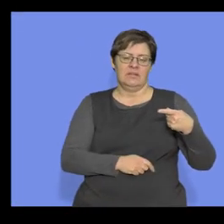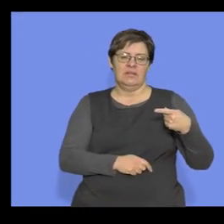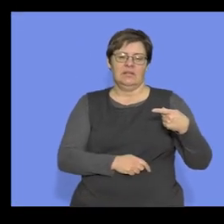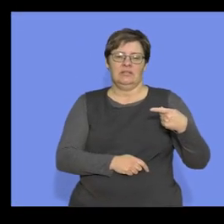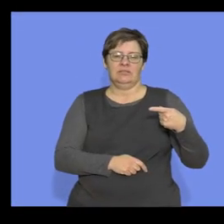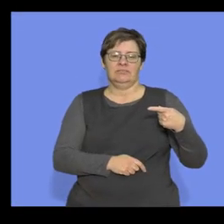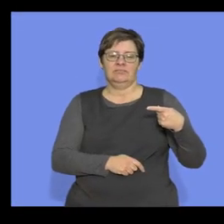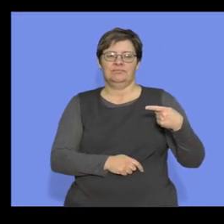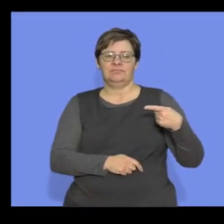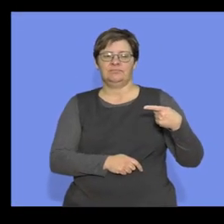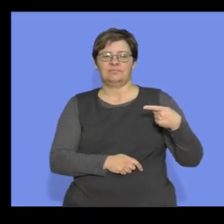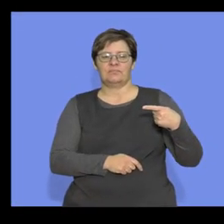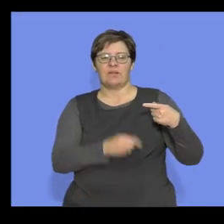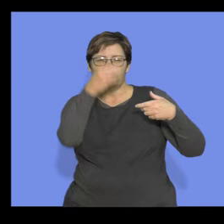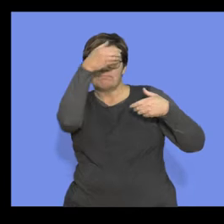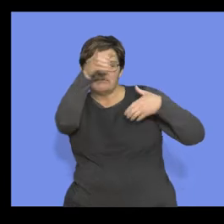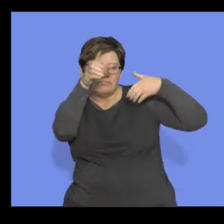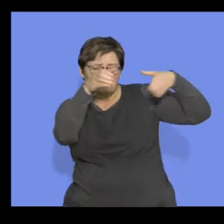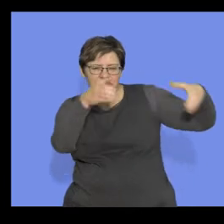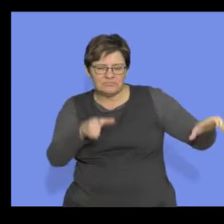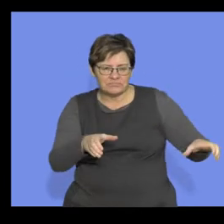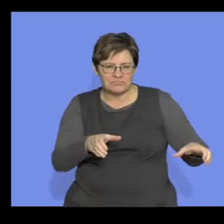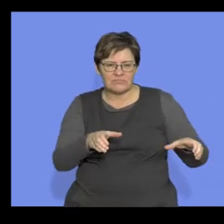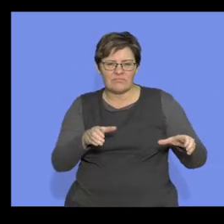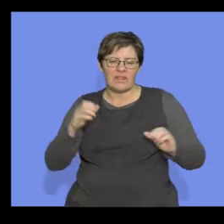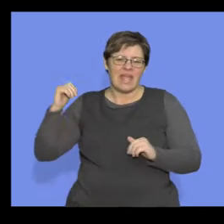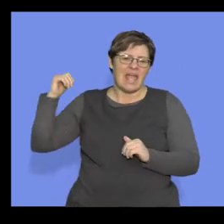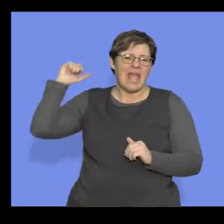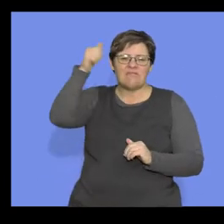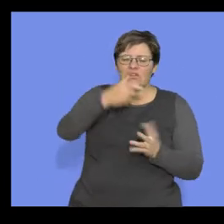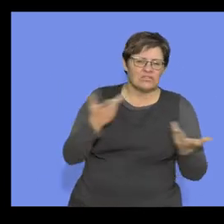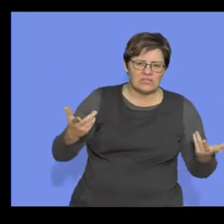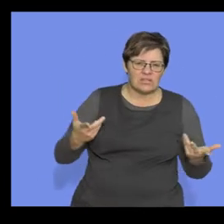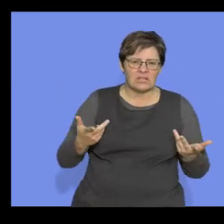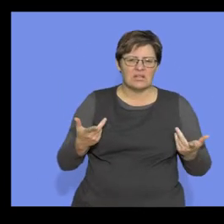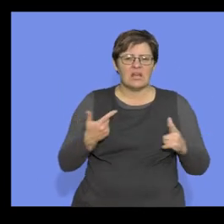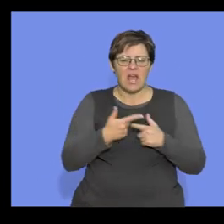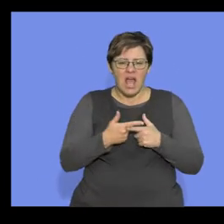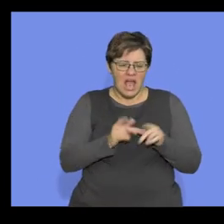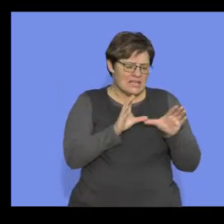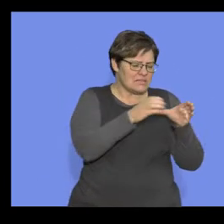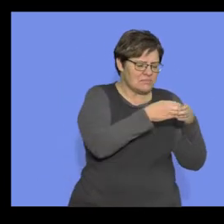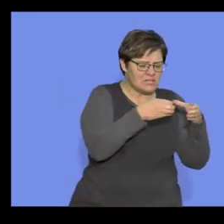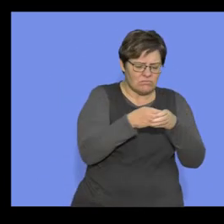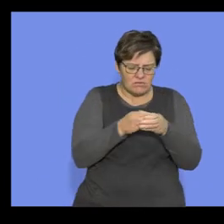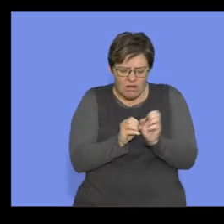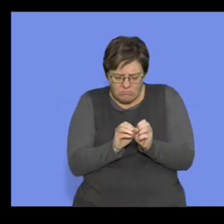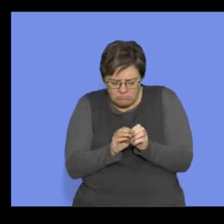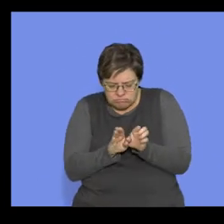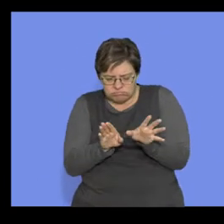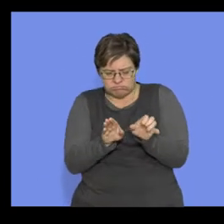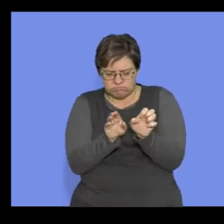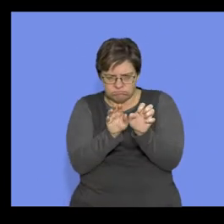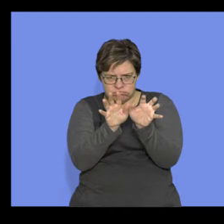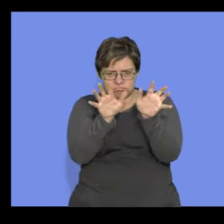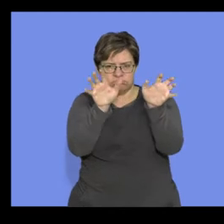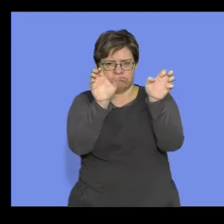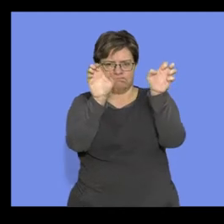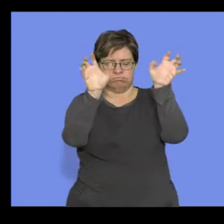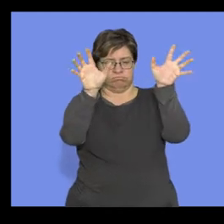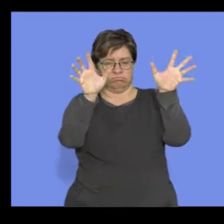we broke down how did this evolution, where was the speciation event? And we're looking at the